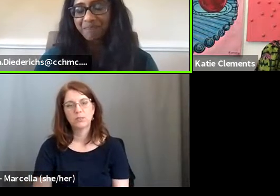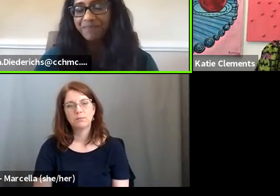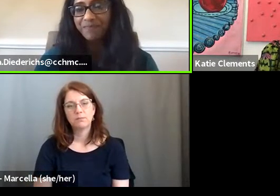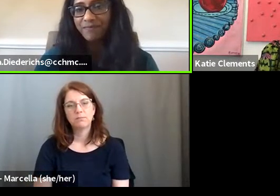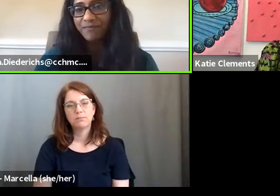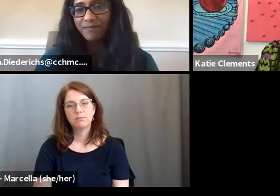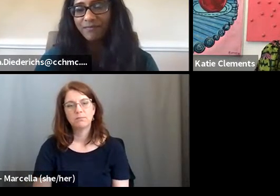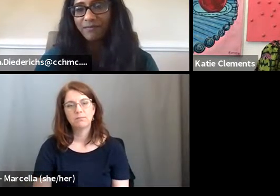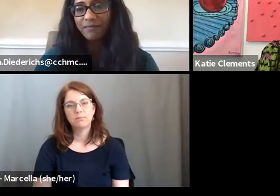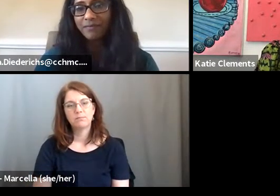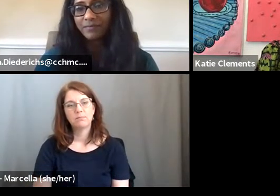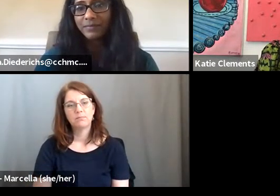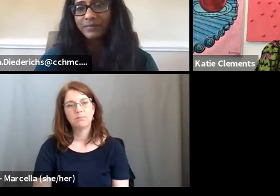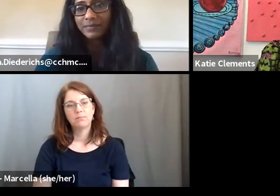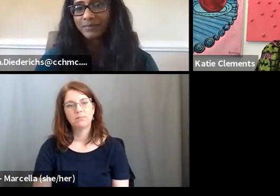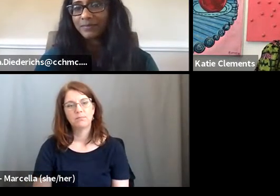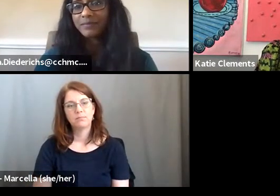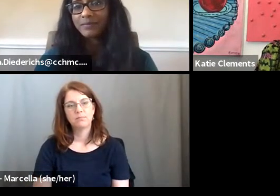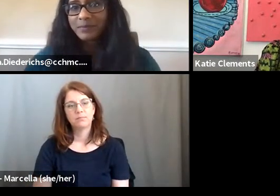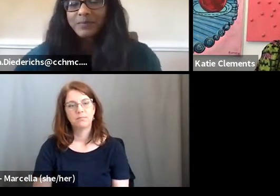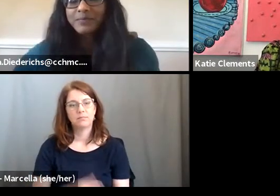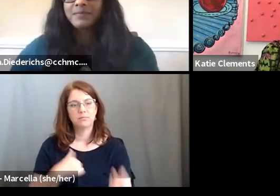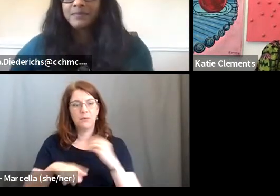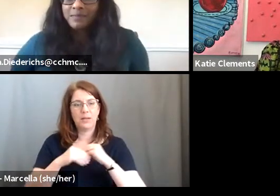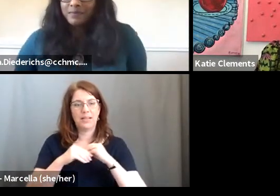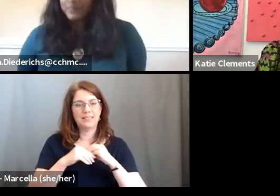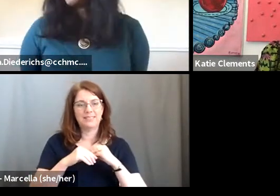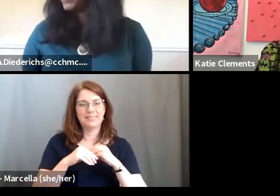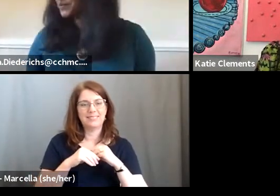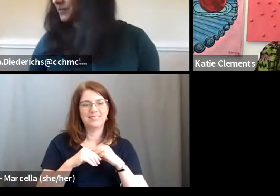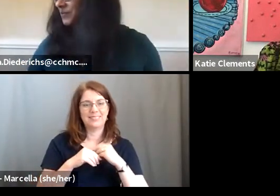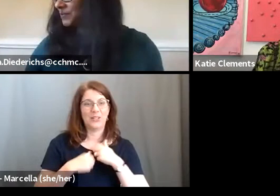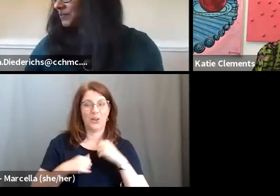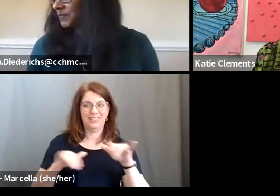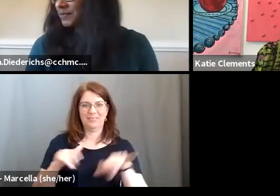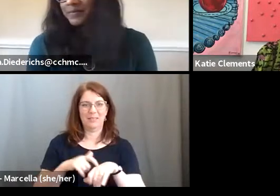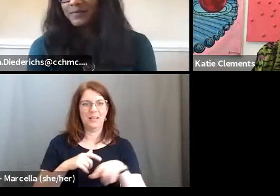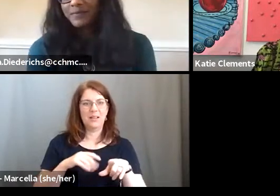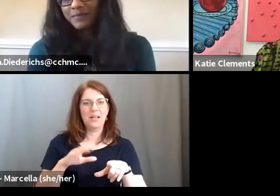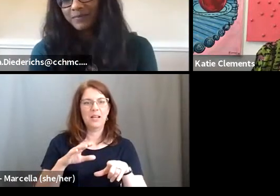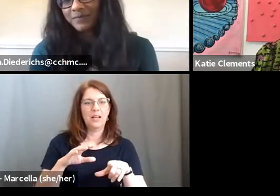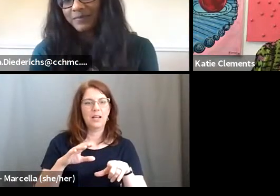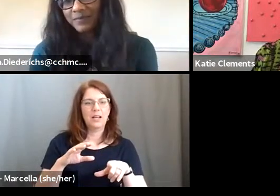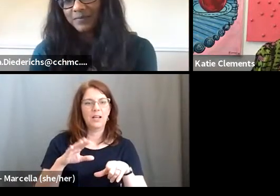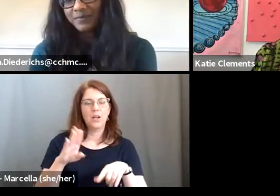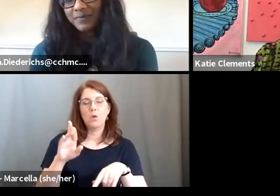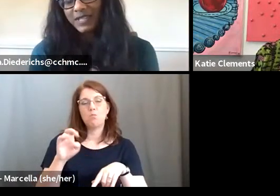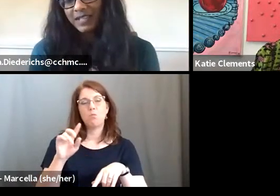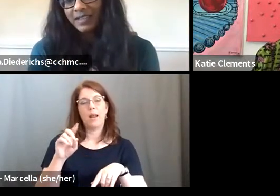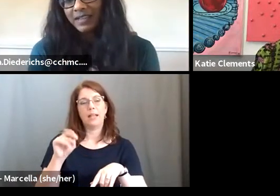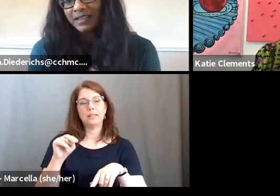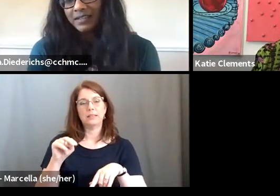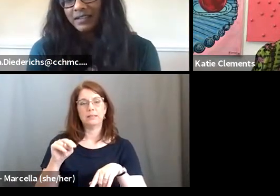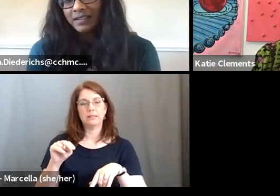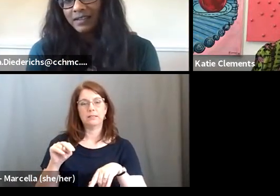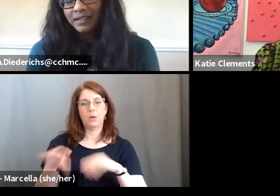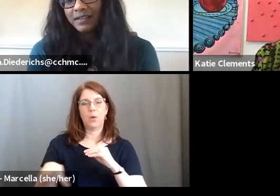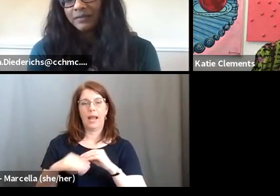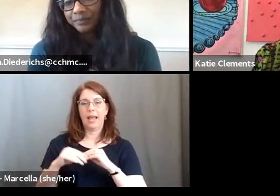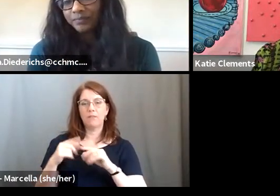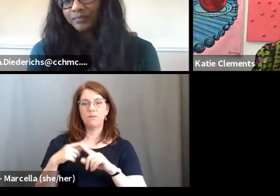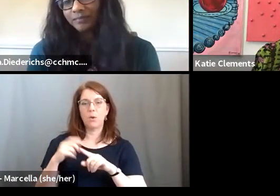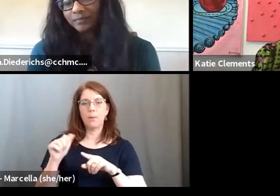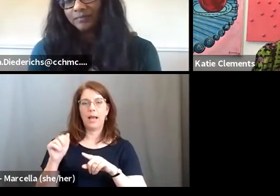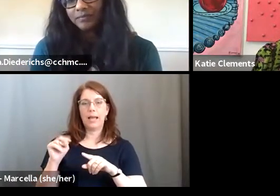team. I think, uh, I'd like to add something. Go ahead. Sorry. I think Anita, to, to take something that Anita had said,